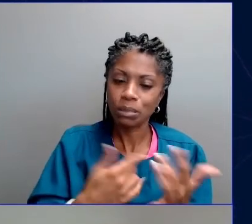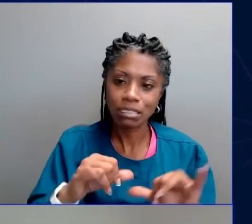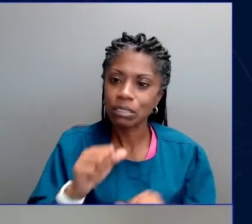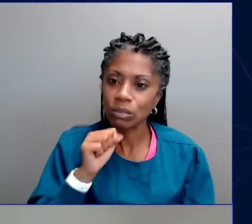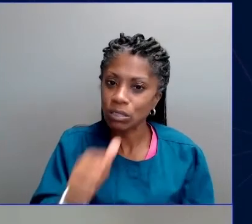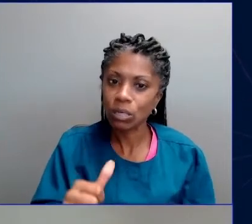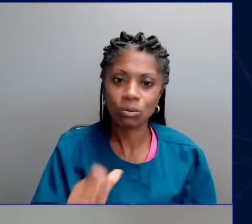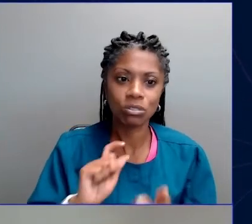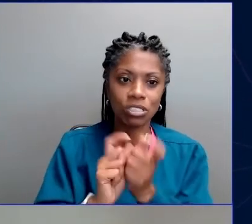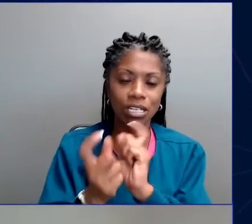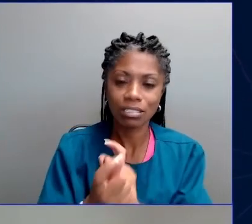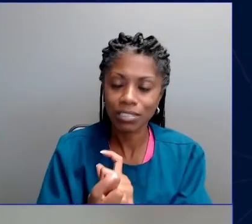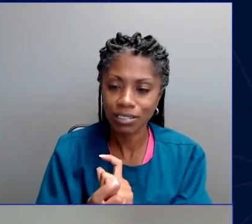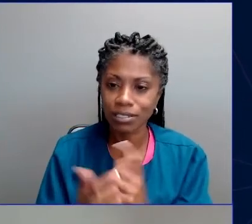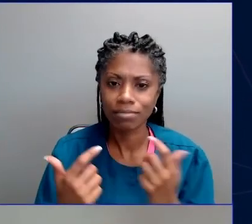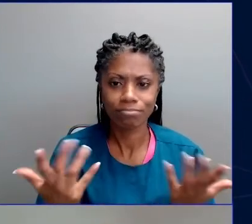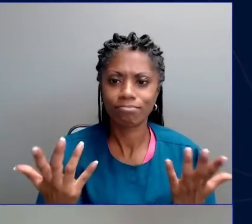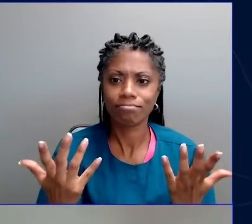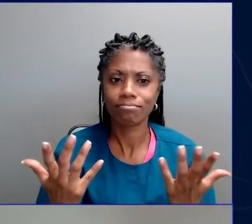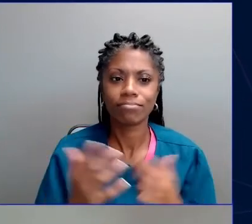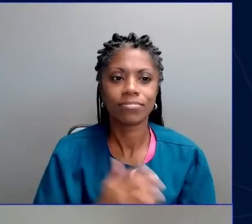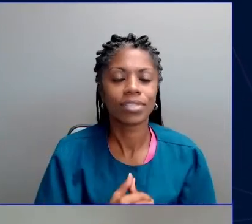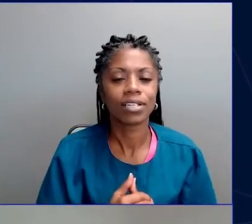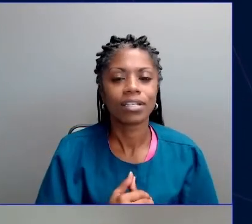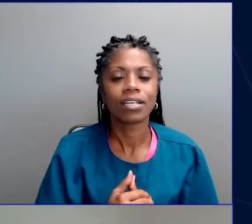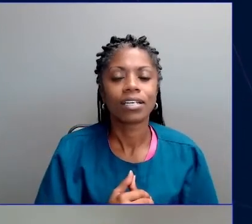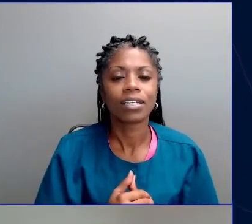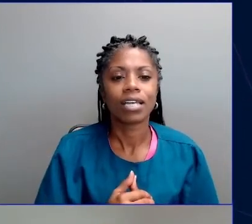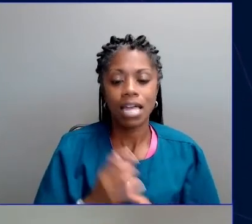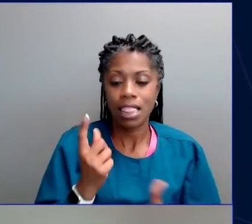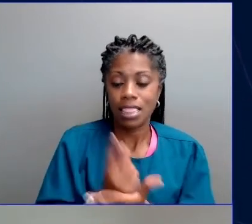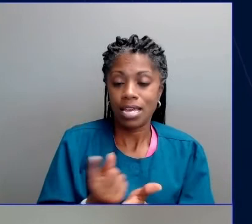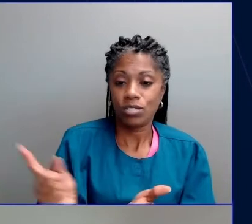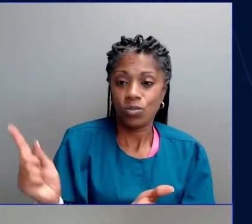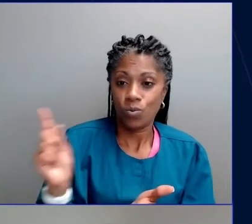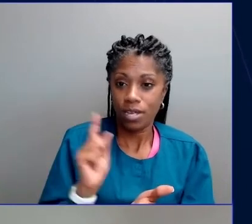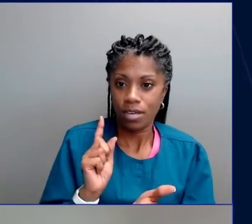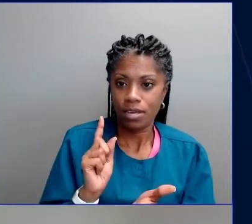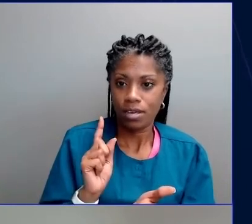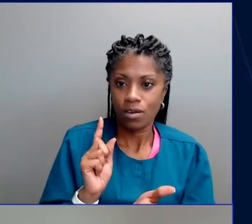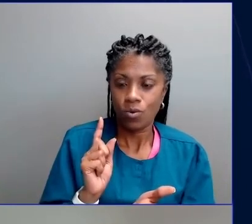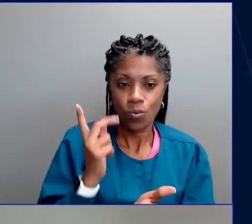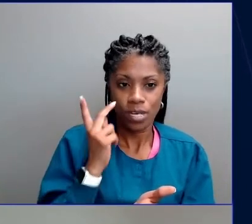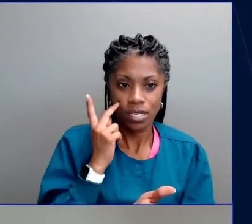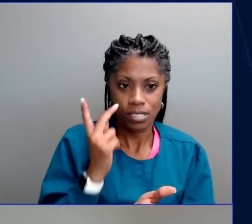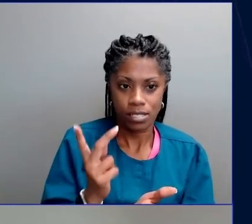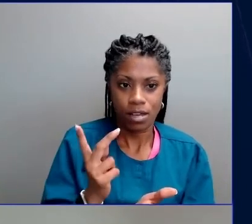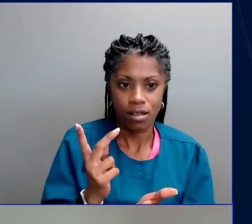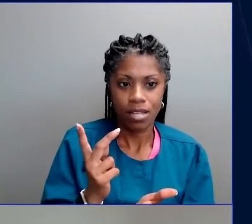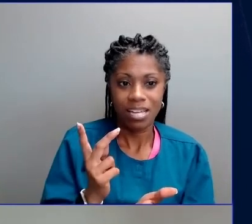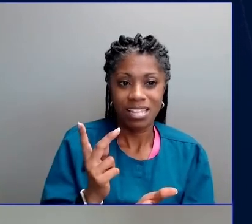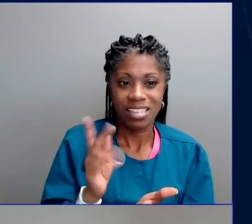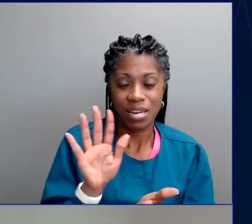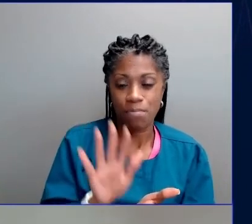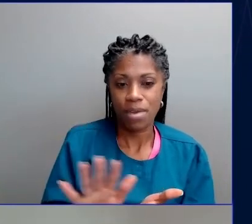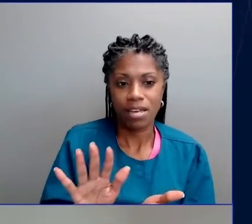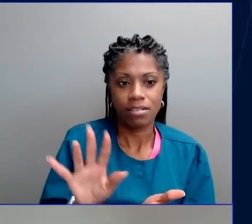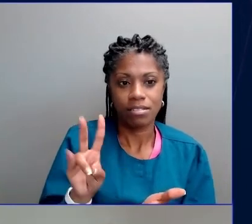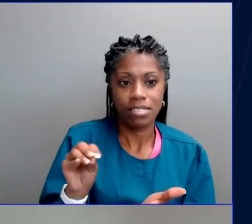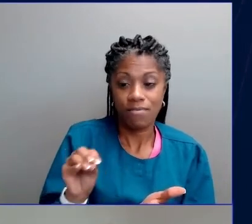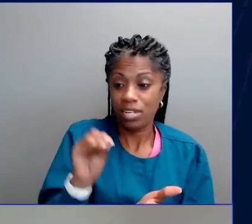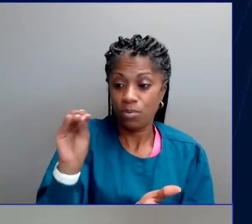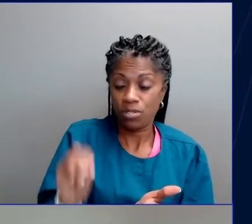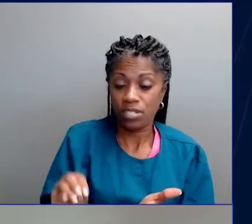Just last week, this new study came out showing that 70% of people are worried. But 50% feel hopeless, and